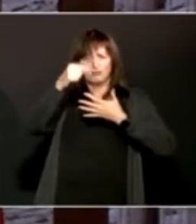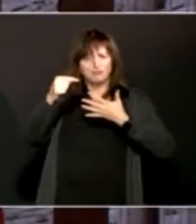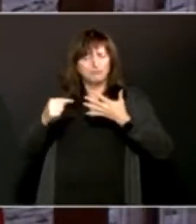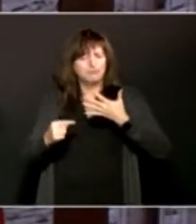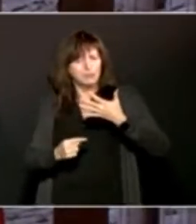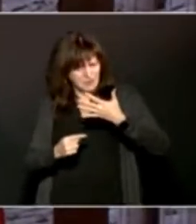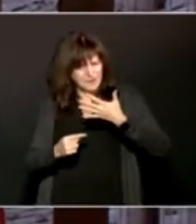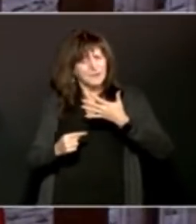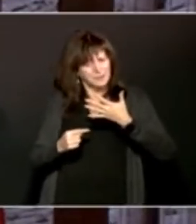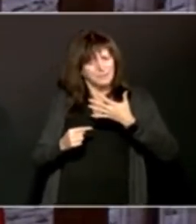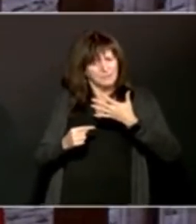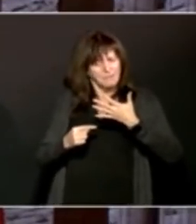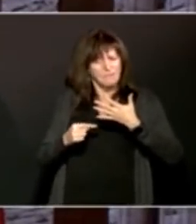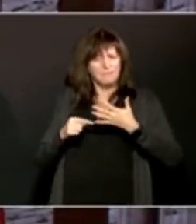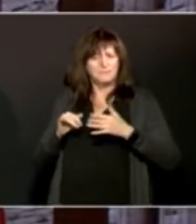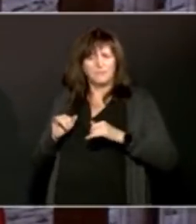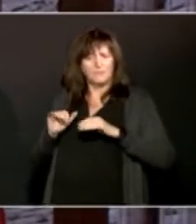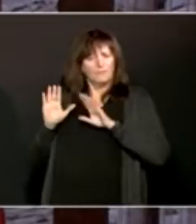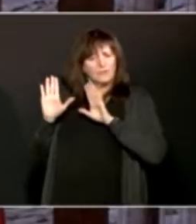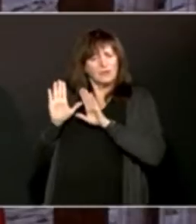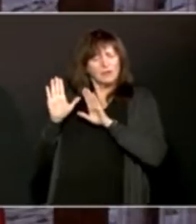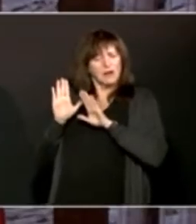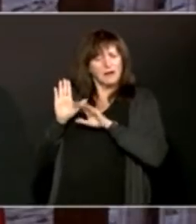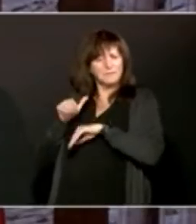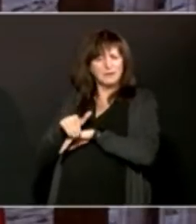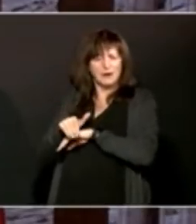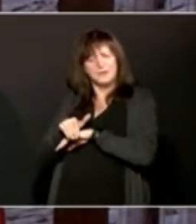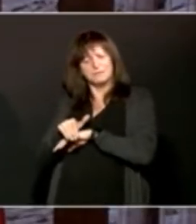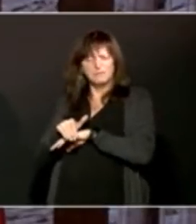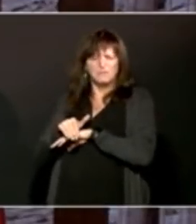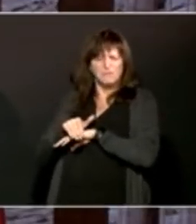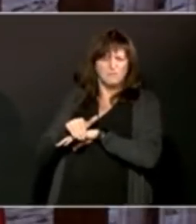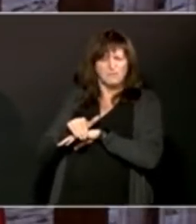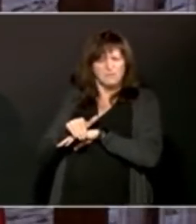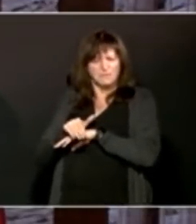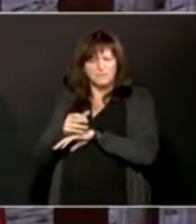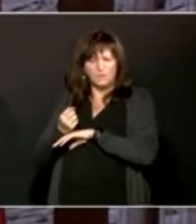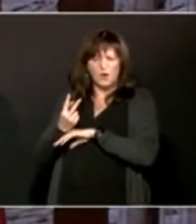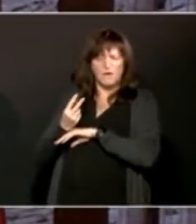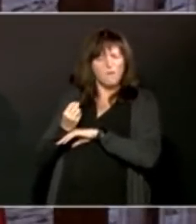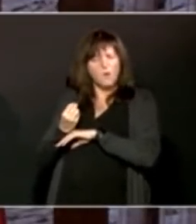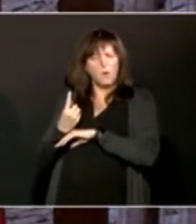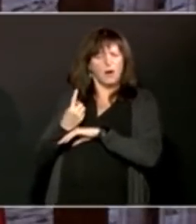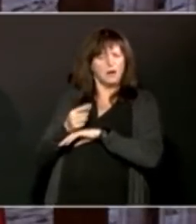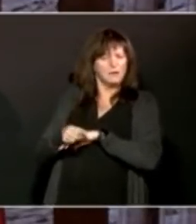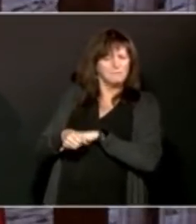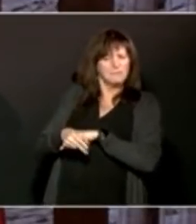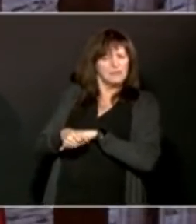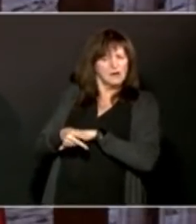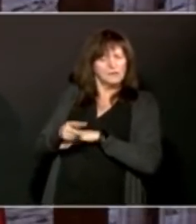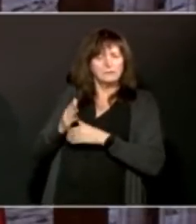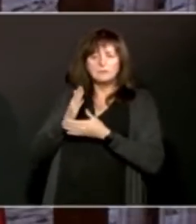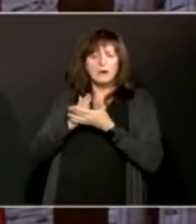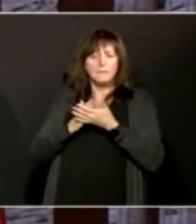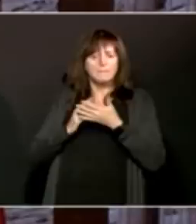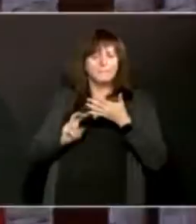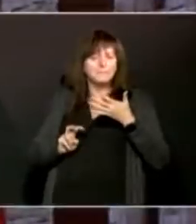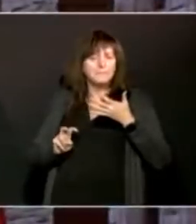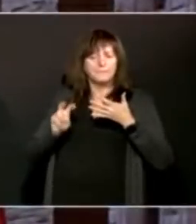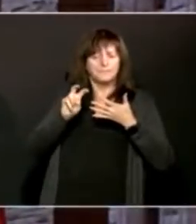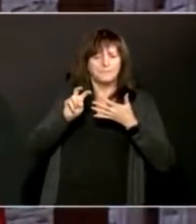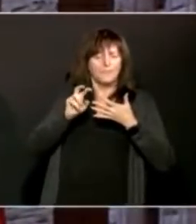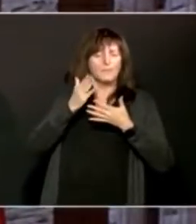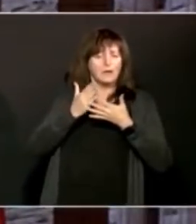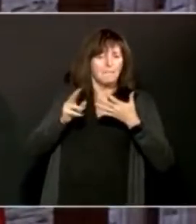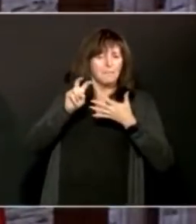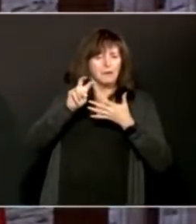this morning. And so some have shifted up. Only one or two went down. The main one we want to note